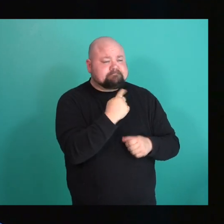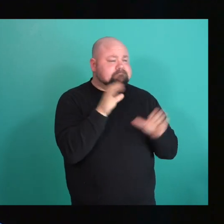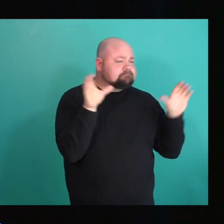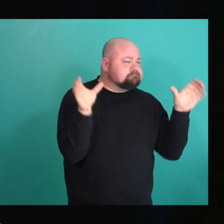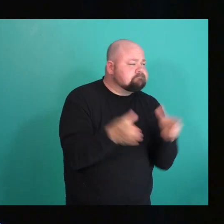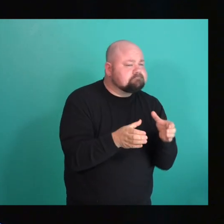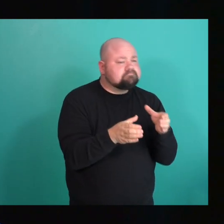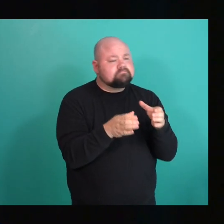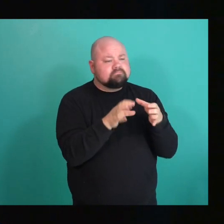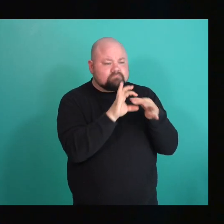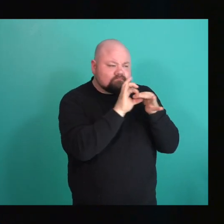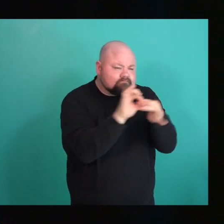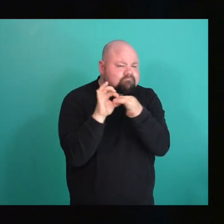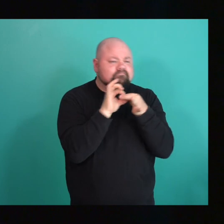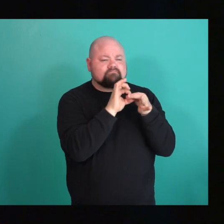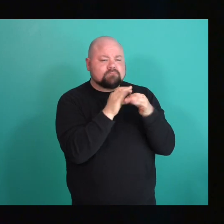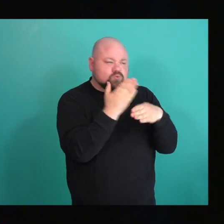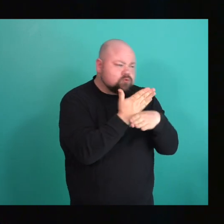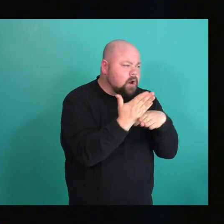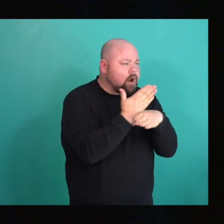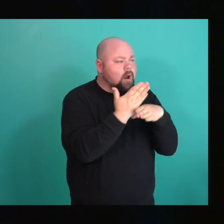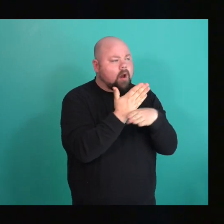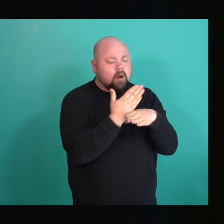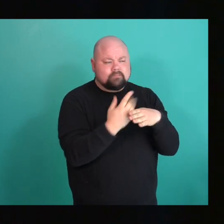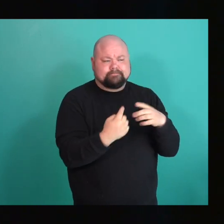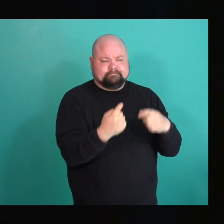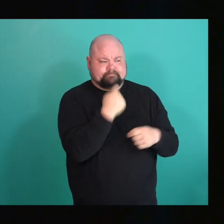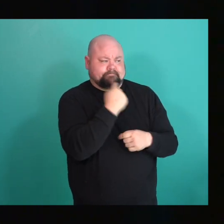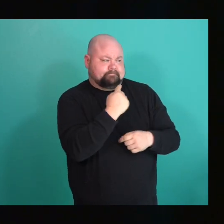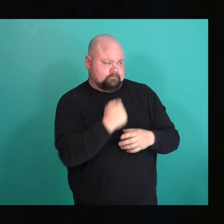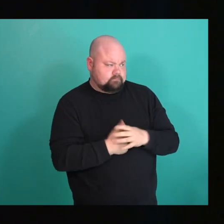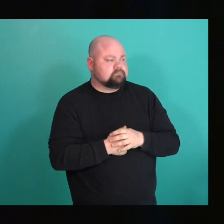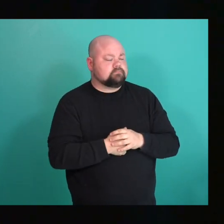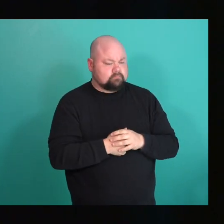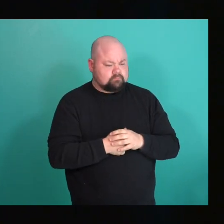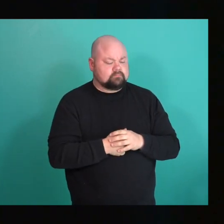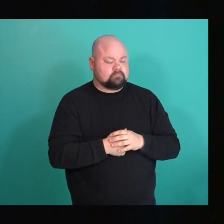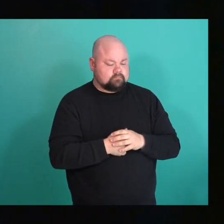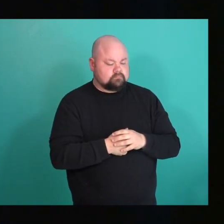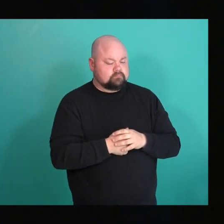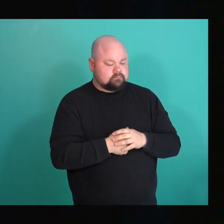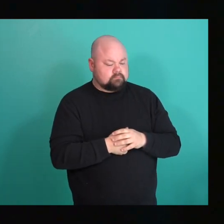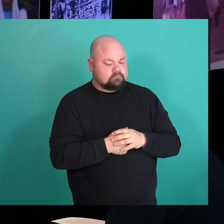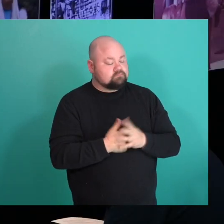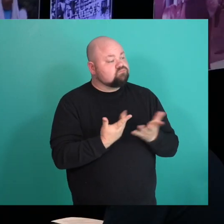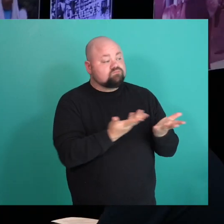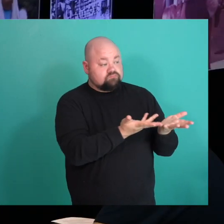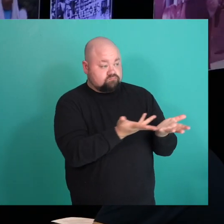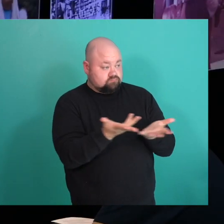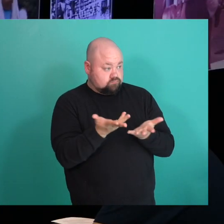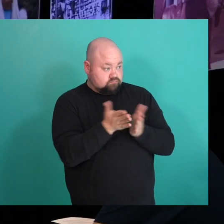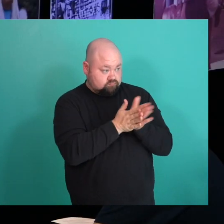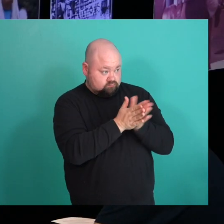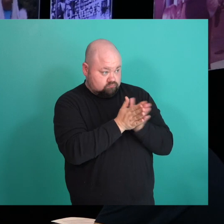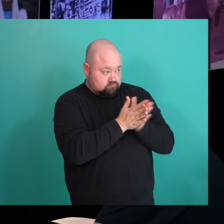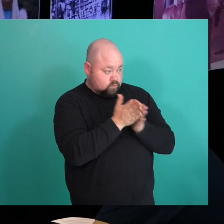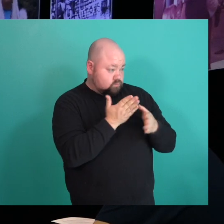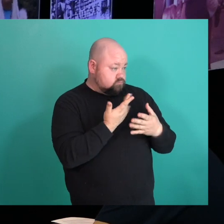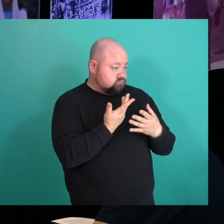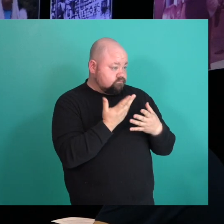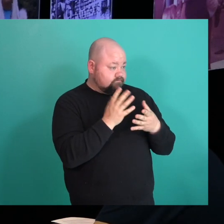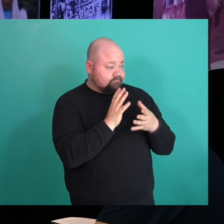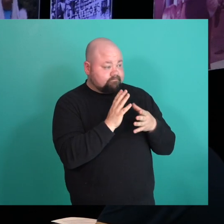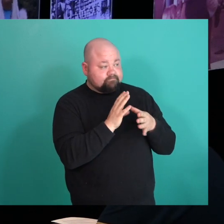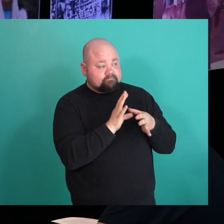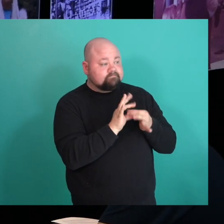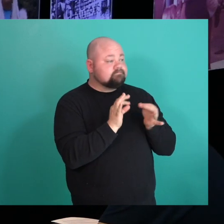connect and share. And so with that in mind, anybody want to share about what they're, you know, how they're